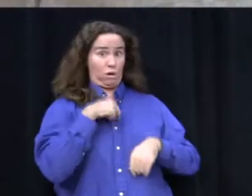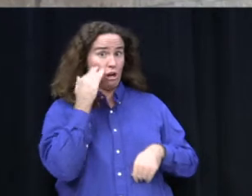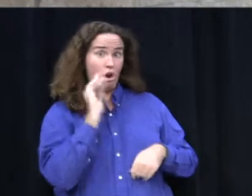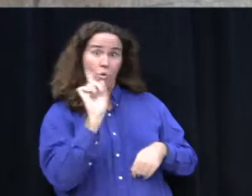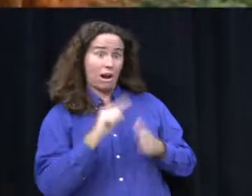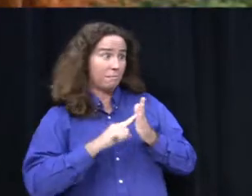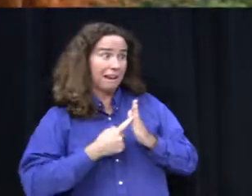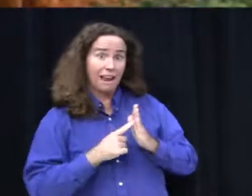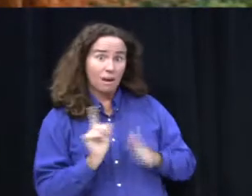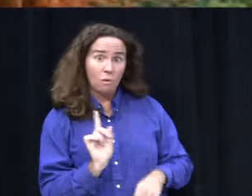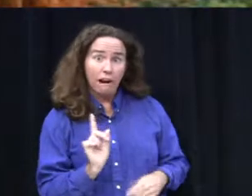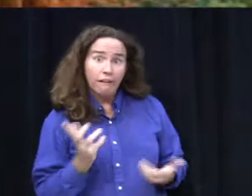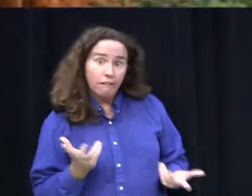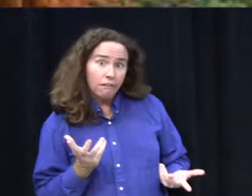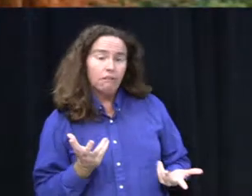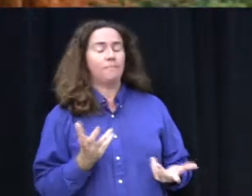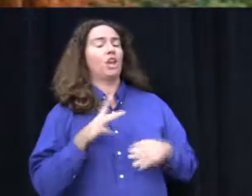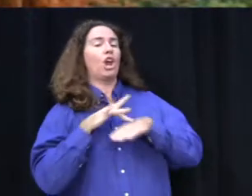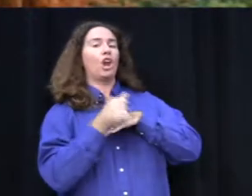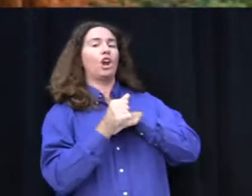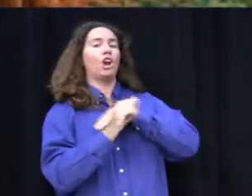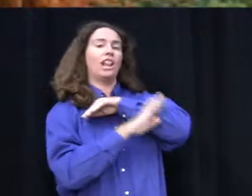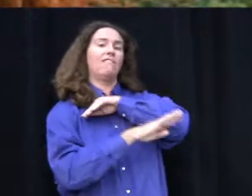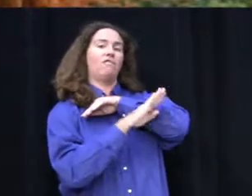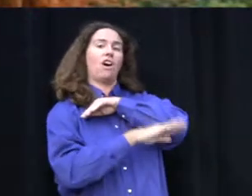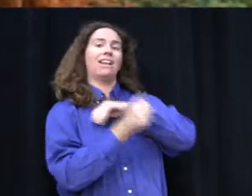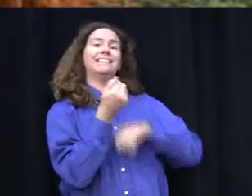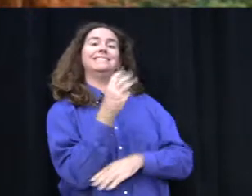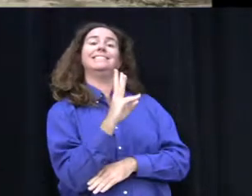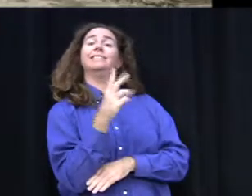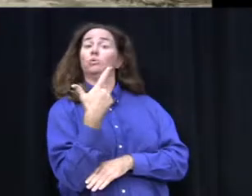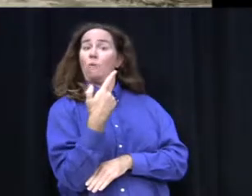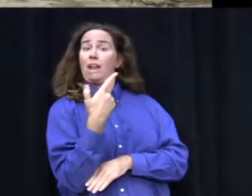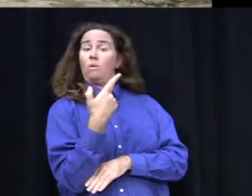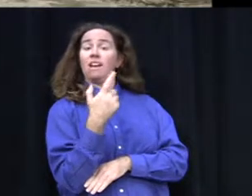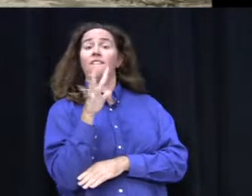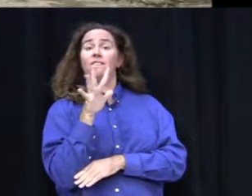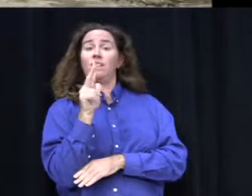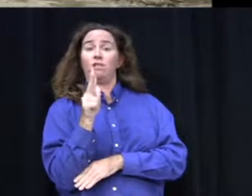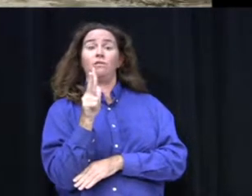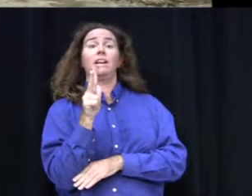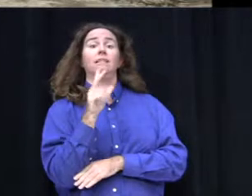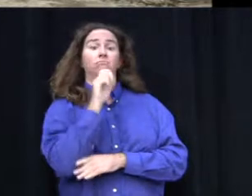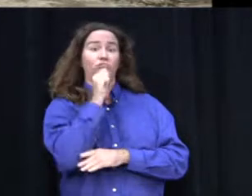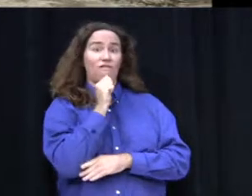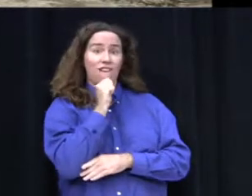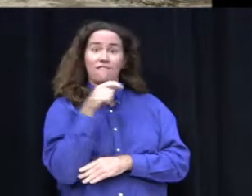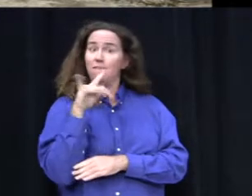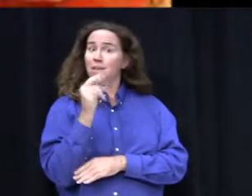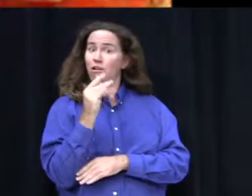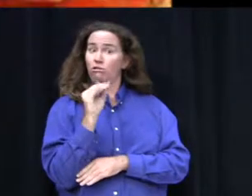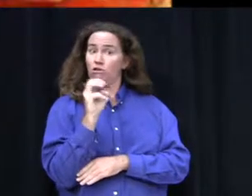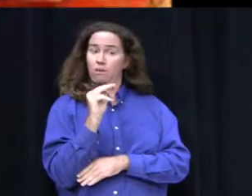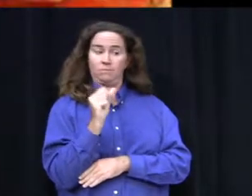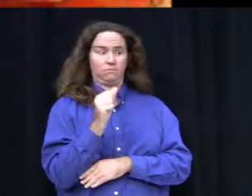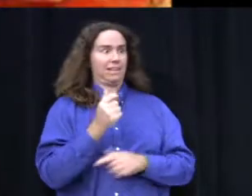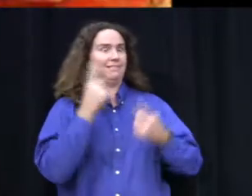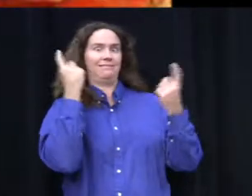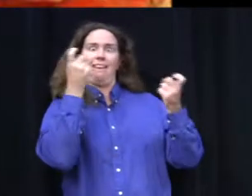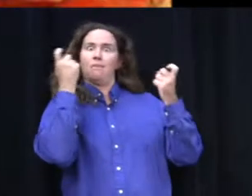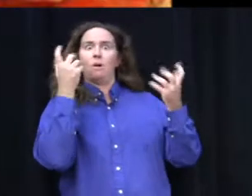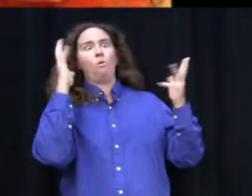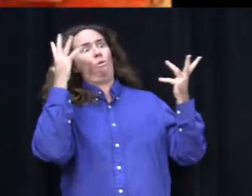originated? In early autumn of 1621, 53 surviving pilgrims celebrated their successful harvest.